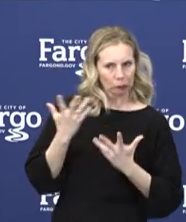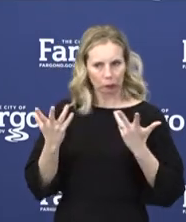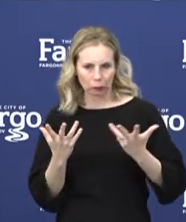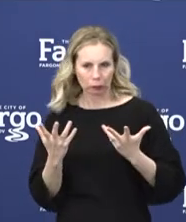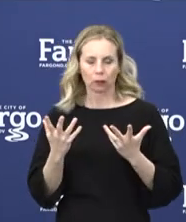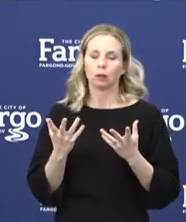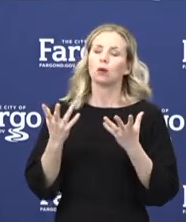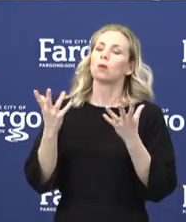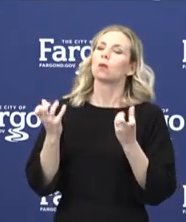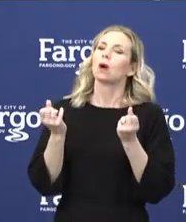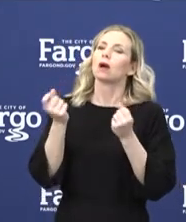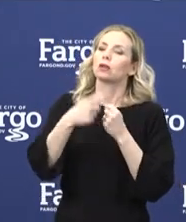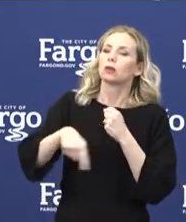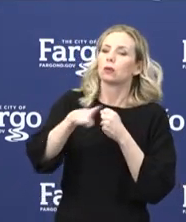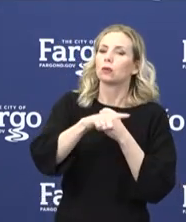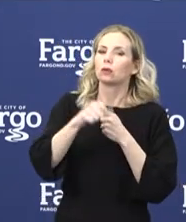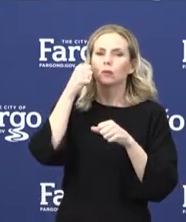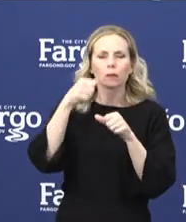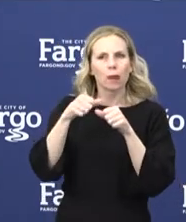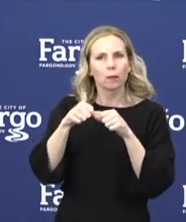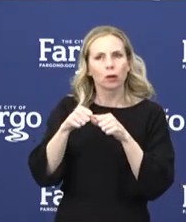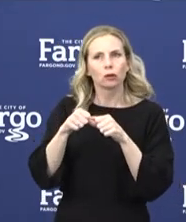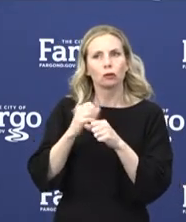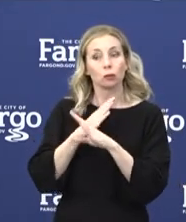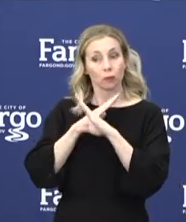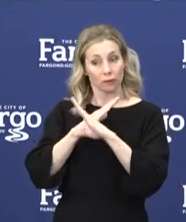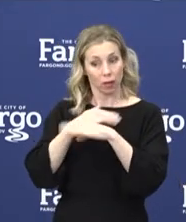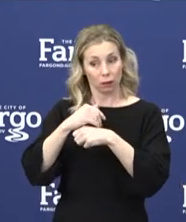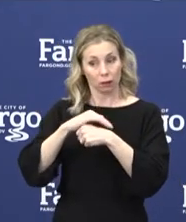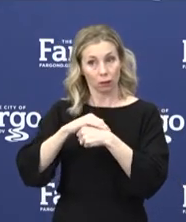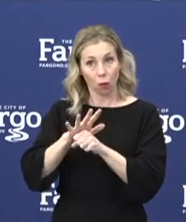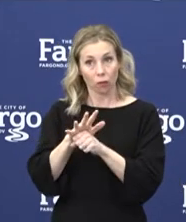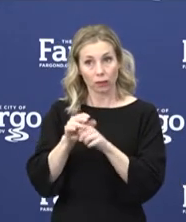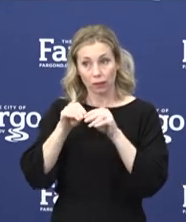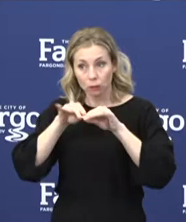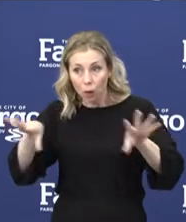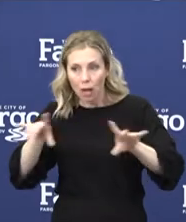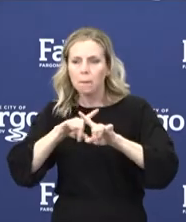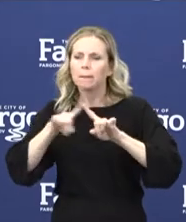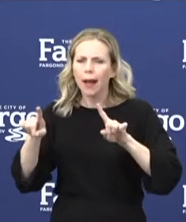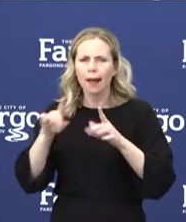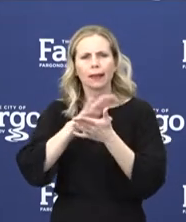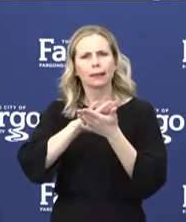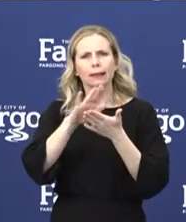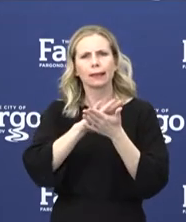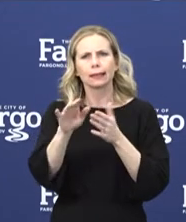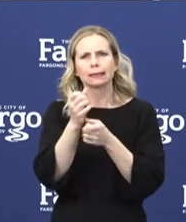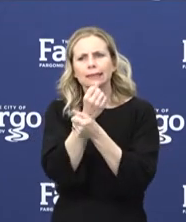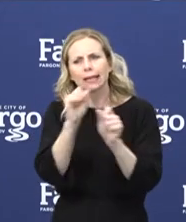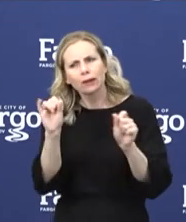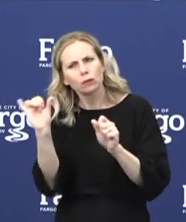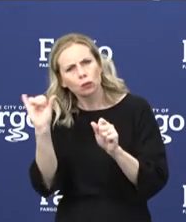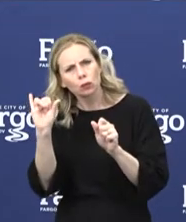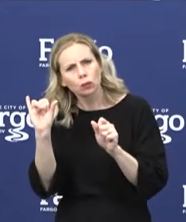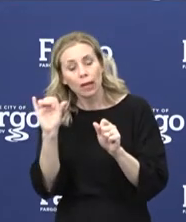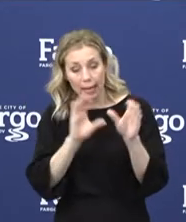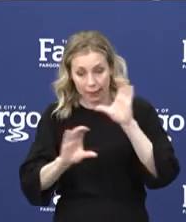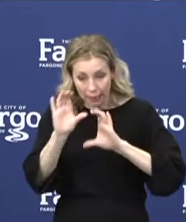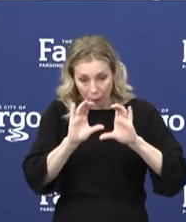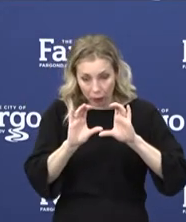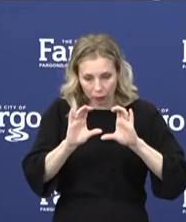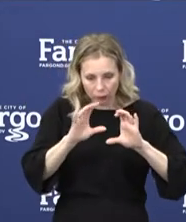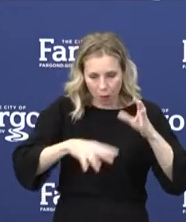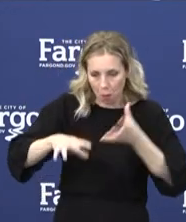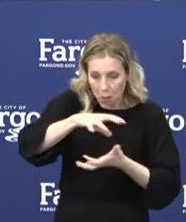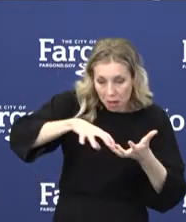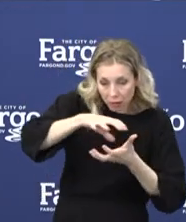COVID spread, but also to clean safely. Follow the label directions. Don't mix your chemicals. You don't ever want to mix